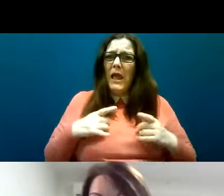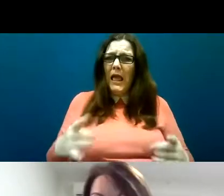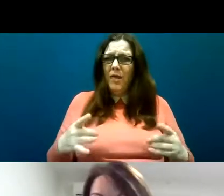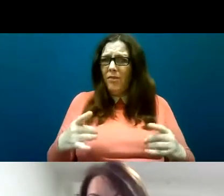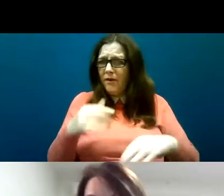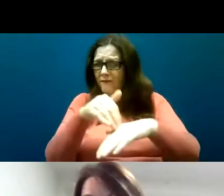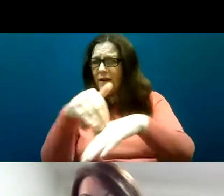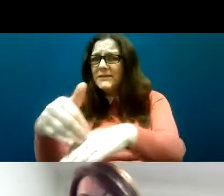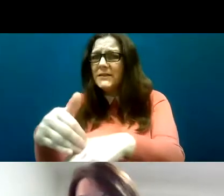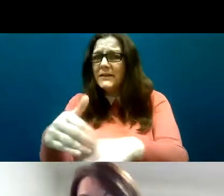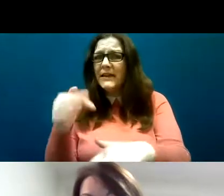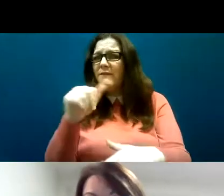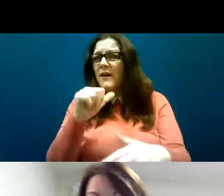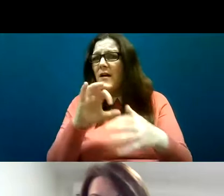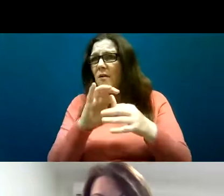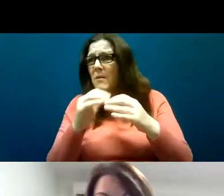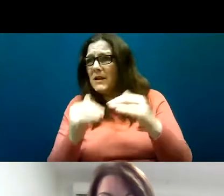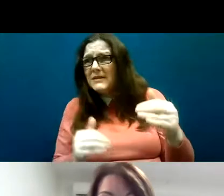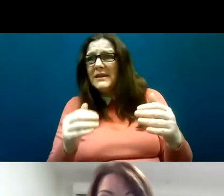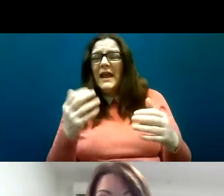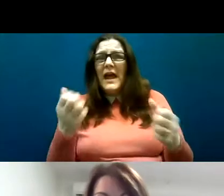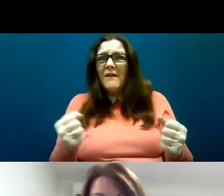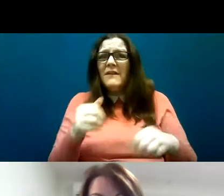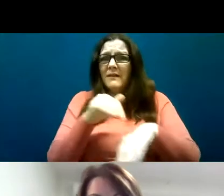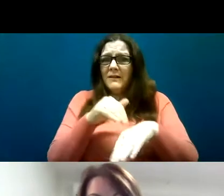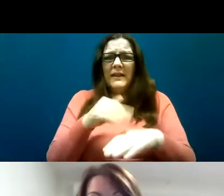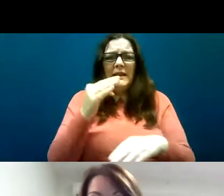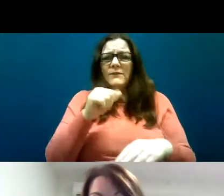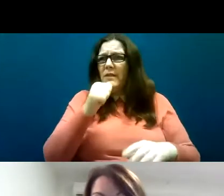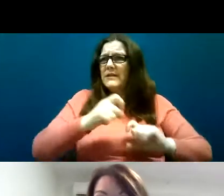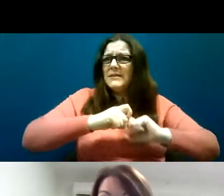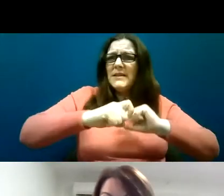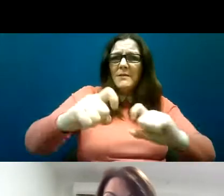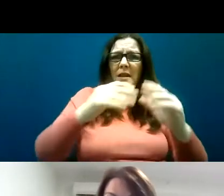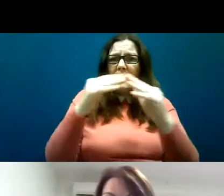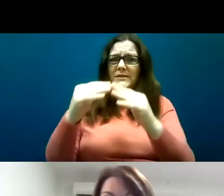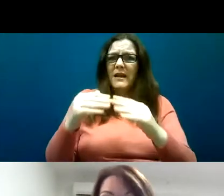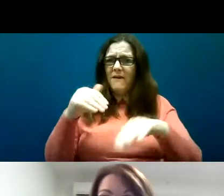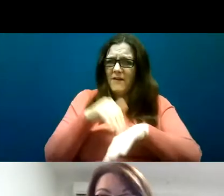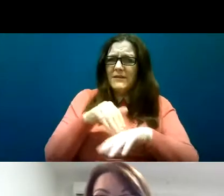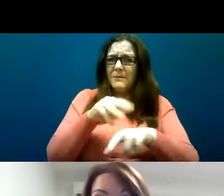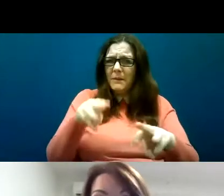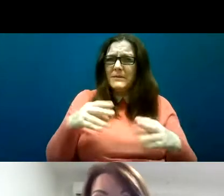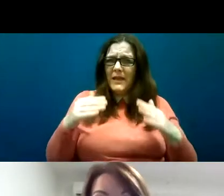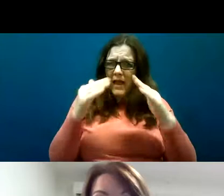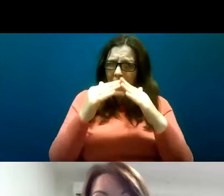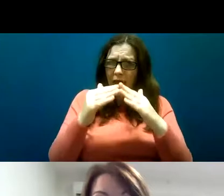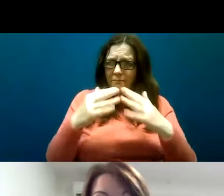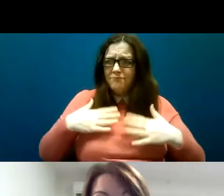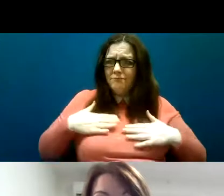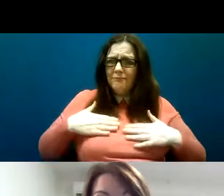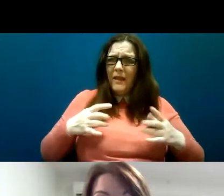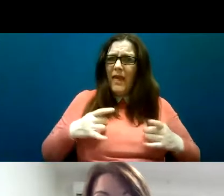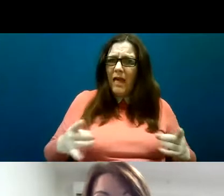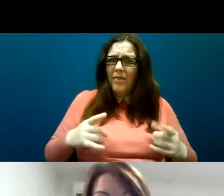And we will explore some of that and show some of the impact of unstable housing on the health and mental health of people with intellectual